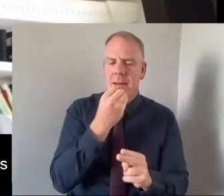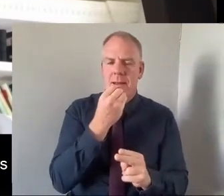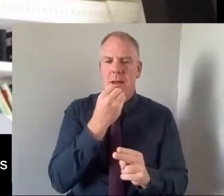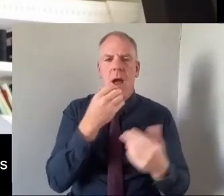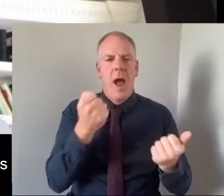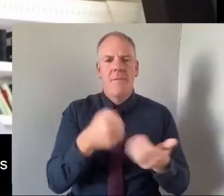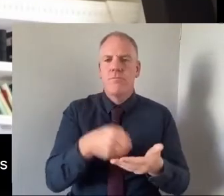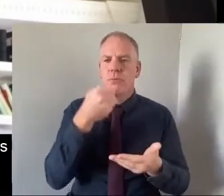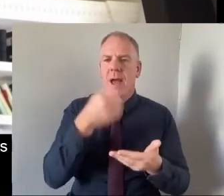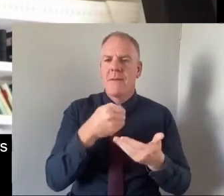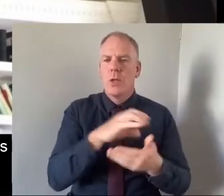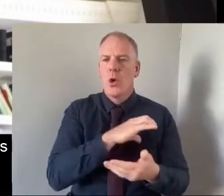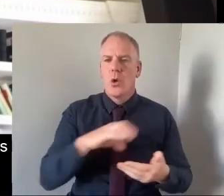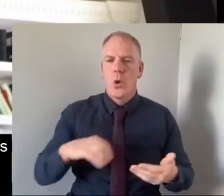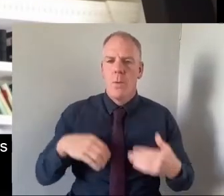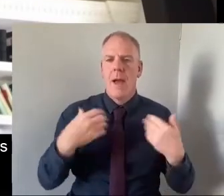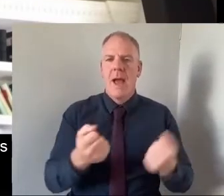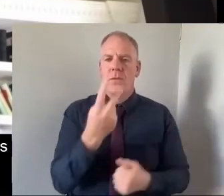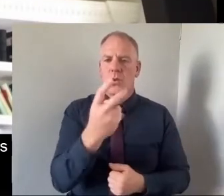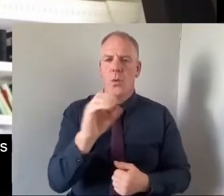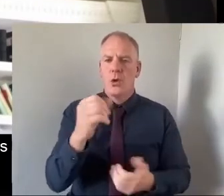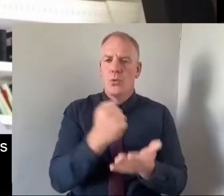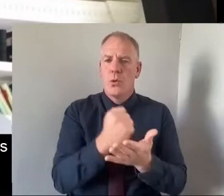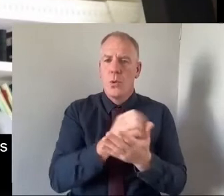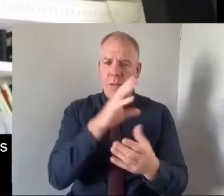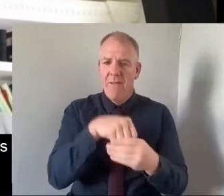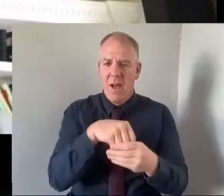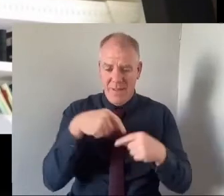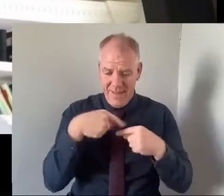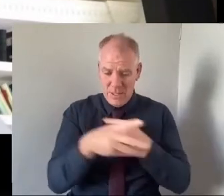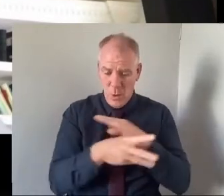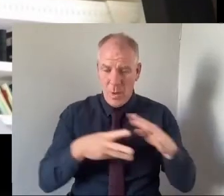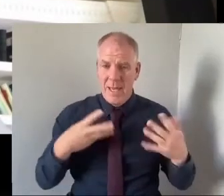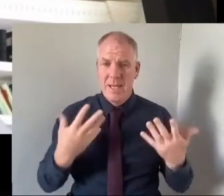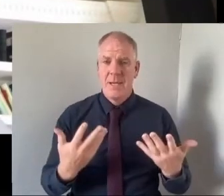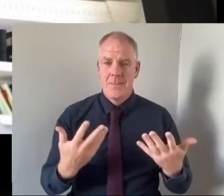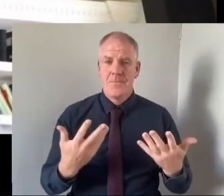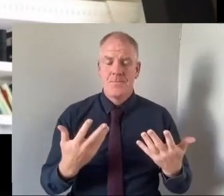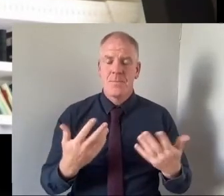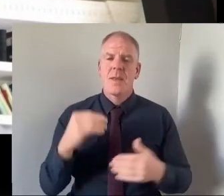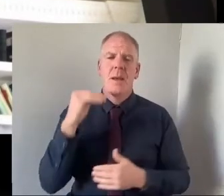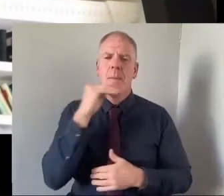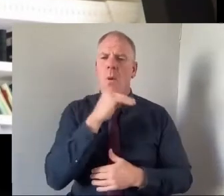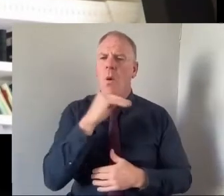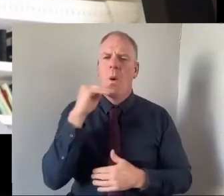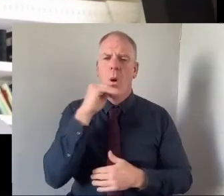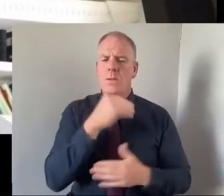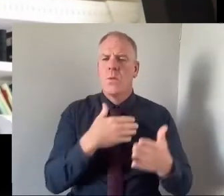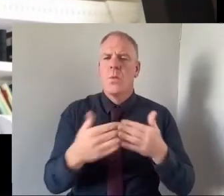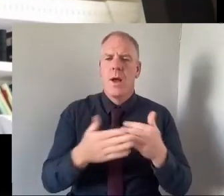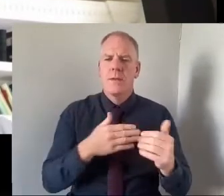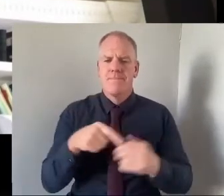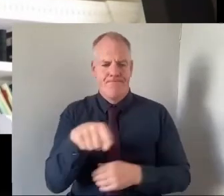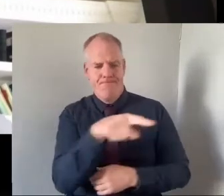breakfast club with over 200 students participating this week alone and it's very important that they